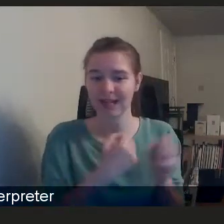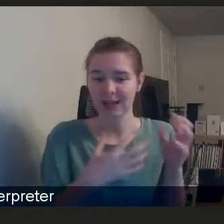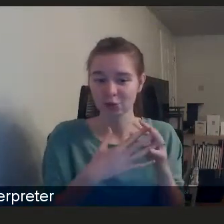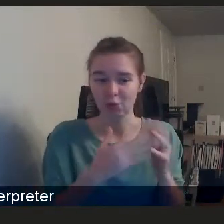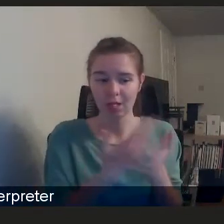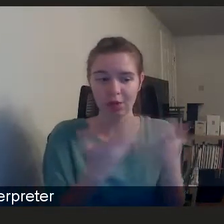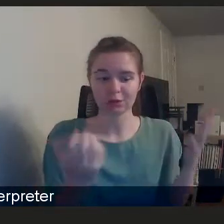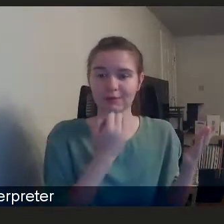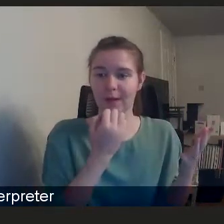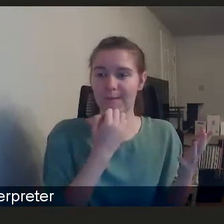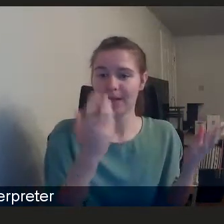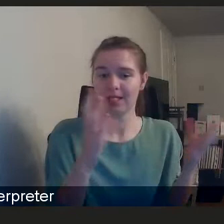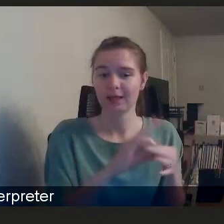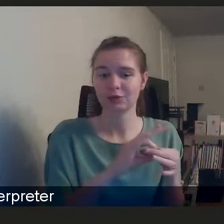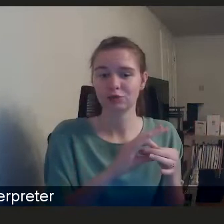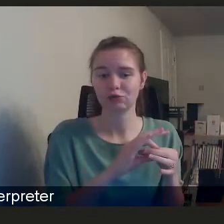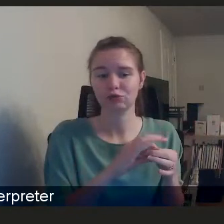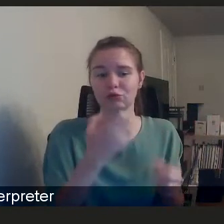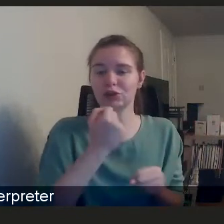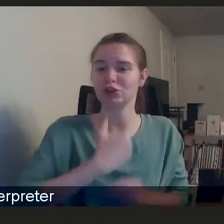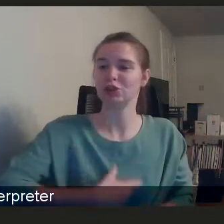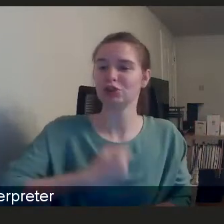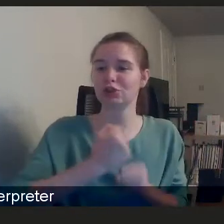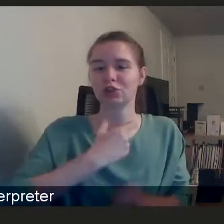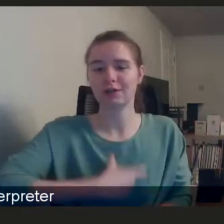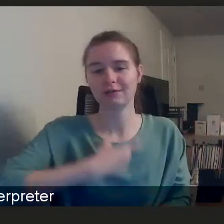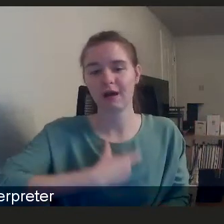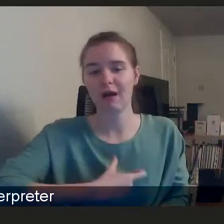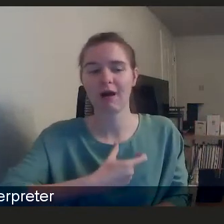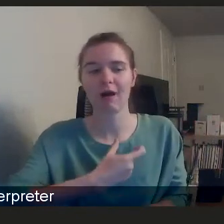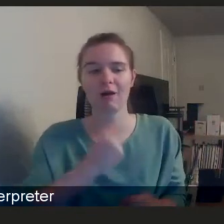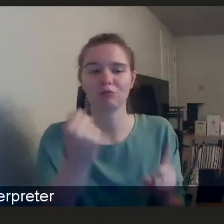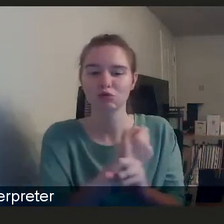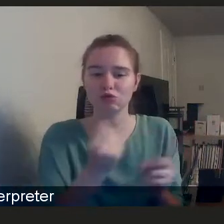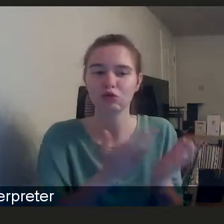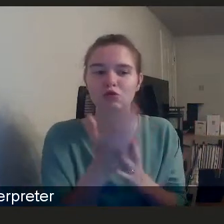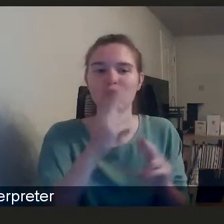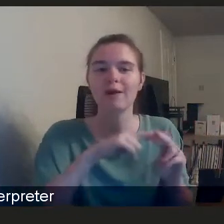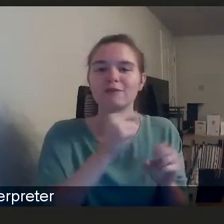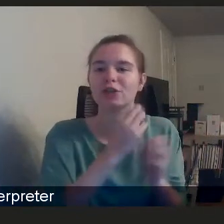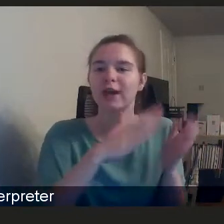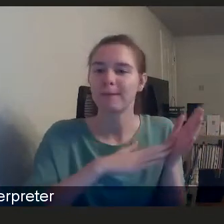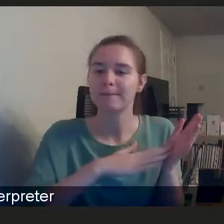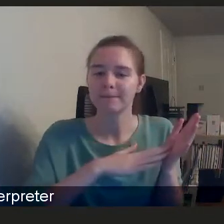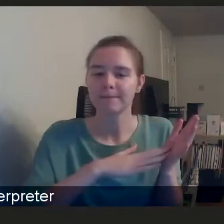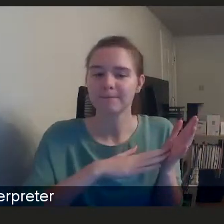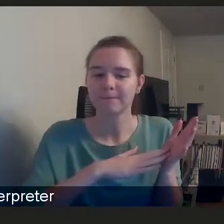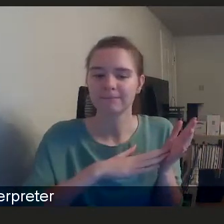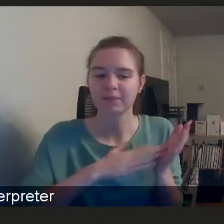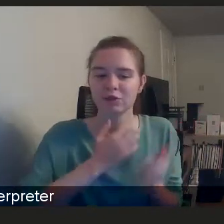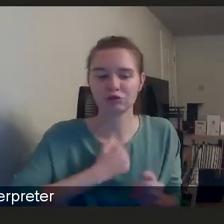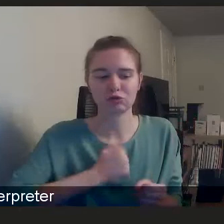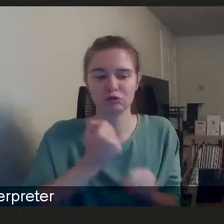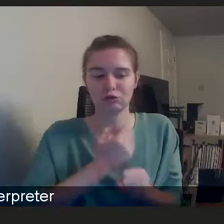cases around kind of gendered abuse through FGM. And for that, you do need a specialist treatment.